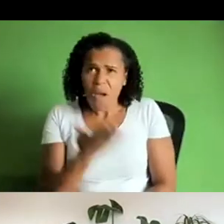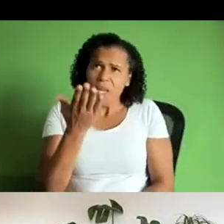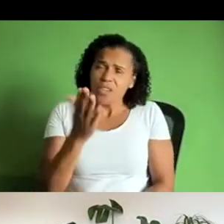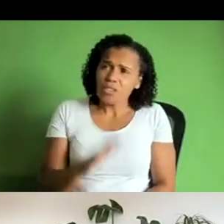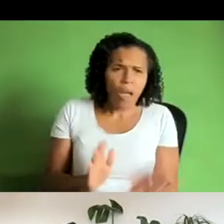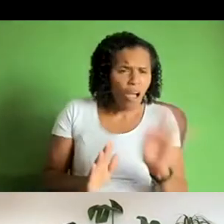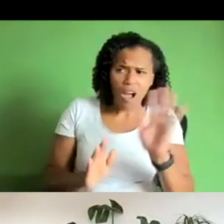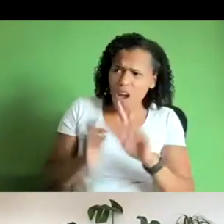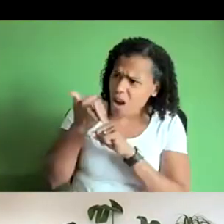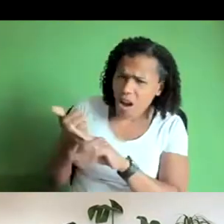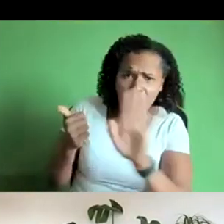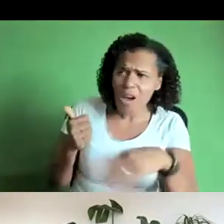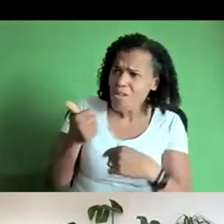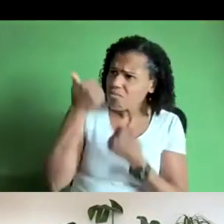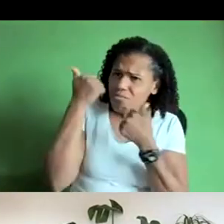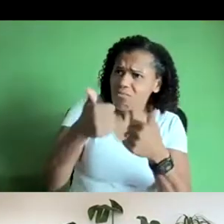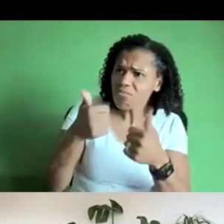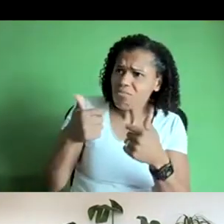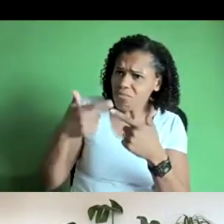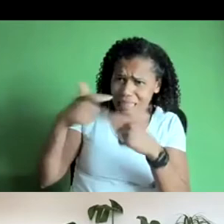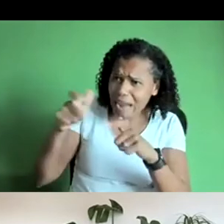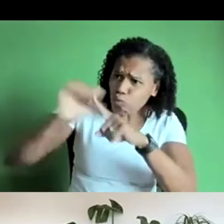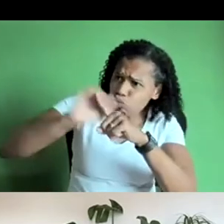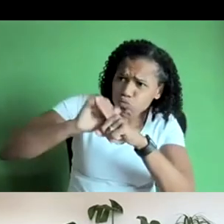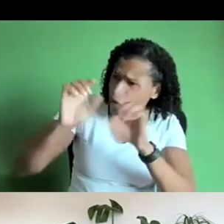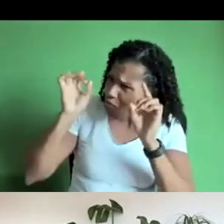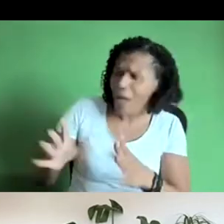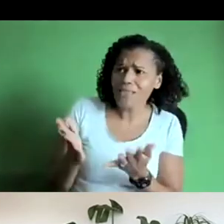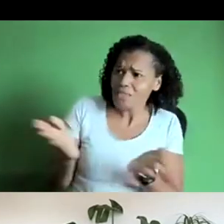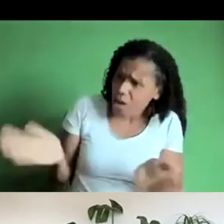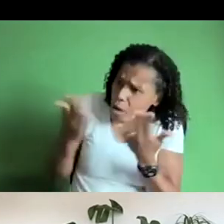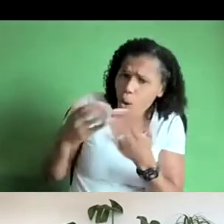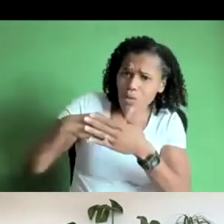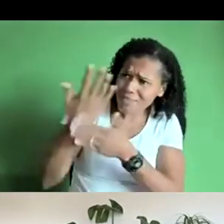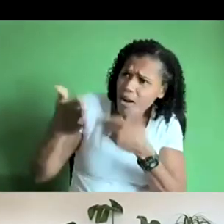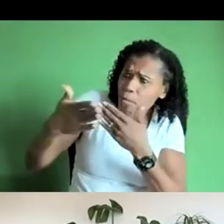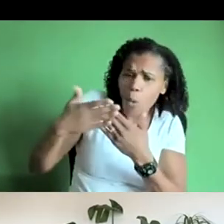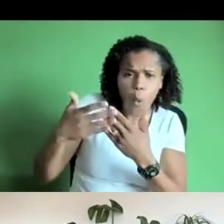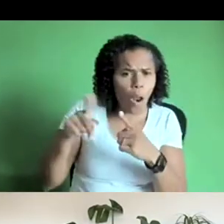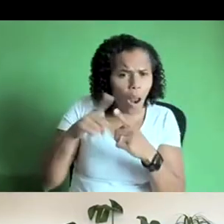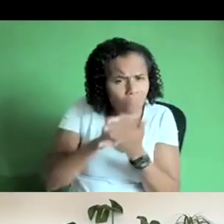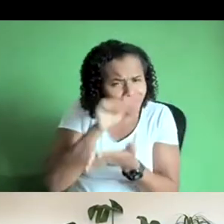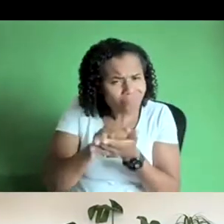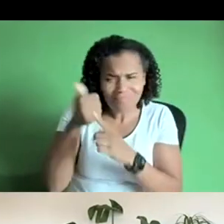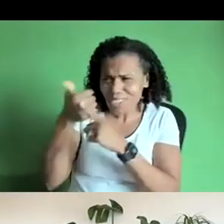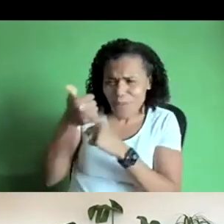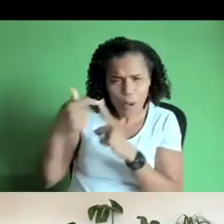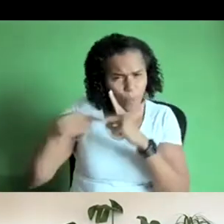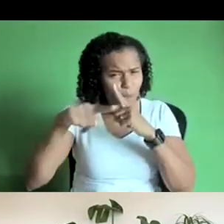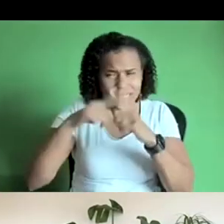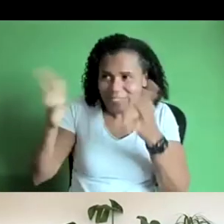great you know that's that's a good drawing keep working on it you know let's develop it a bit more you know and i think